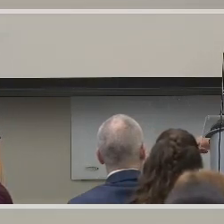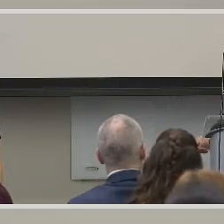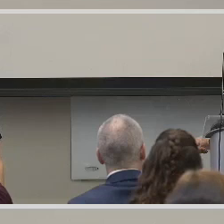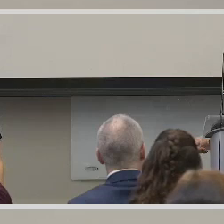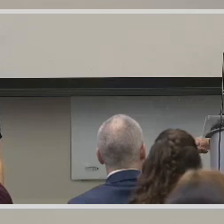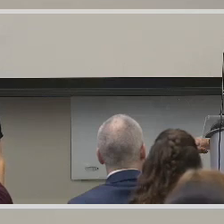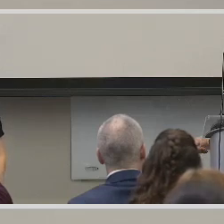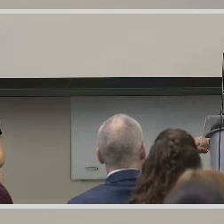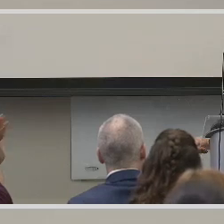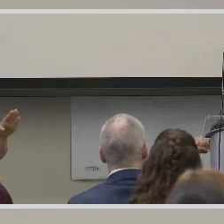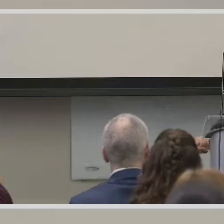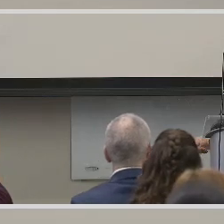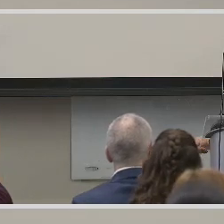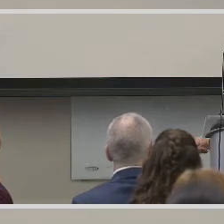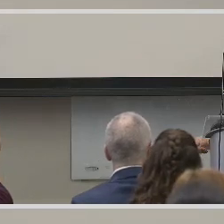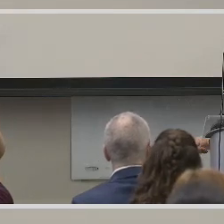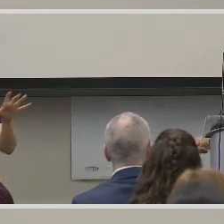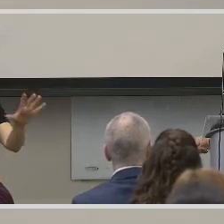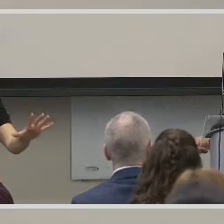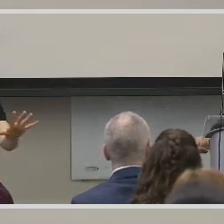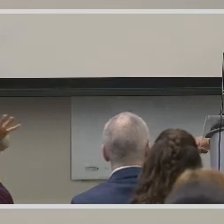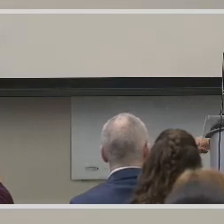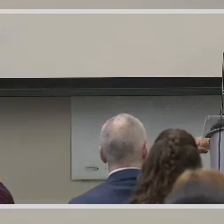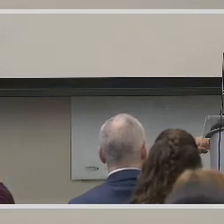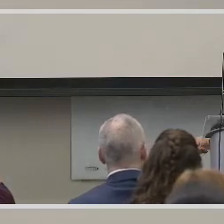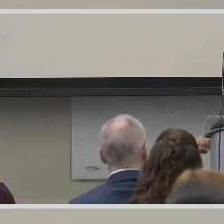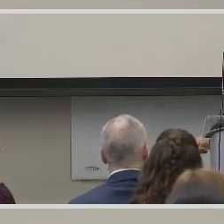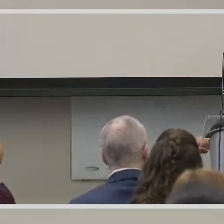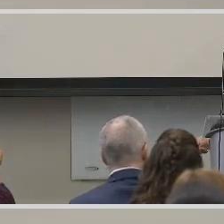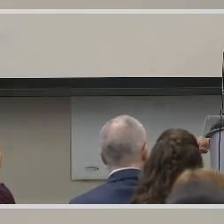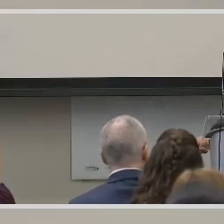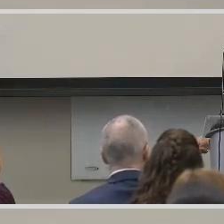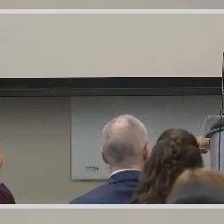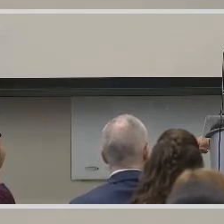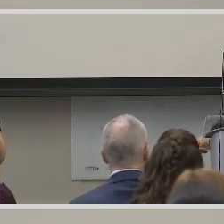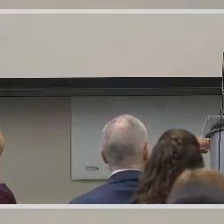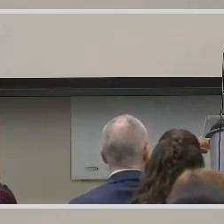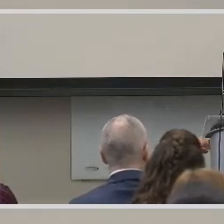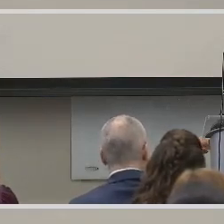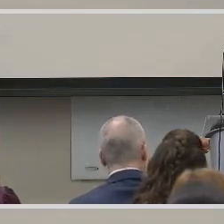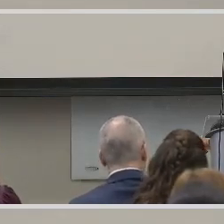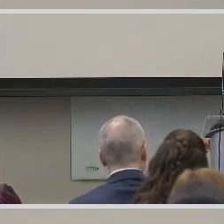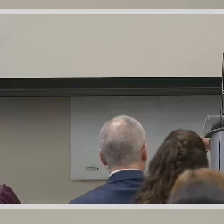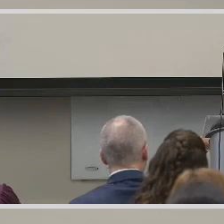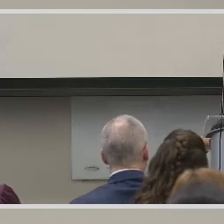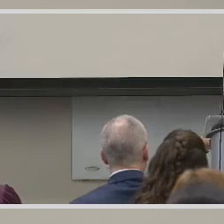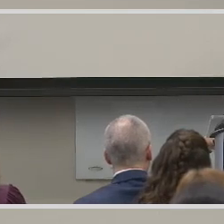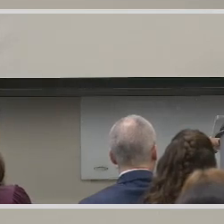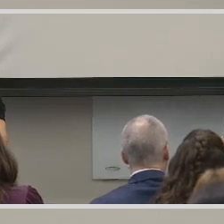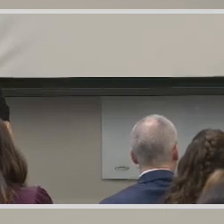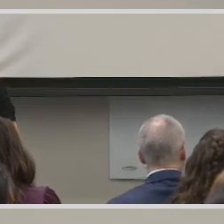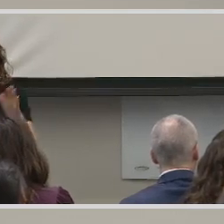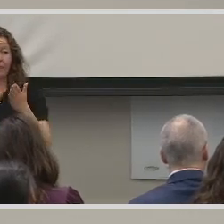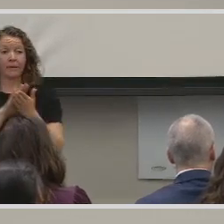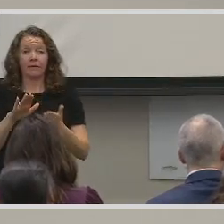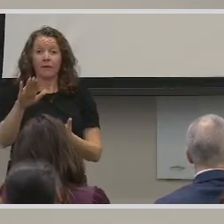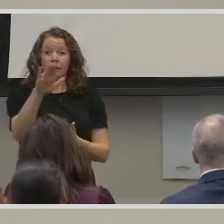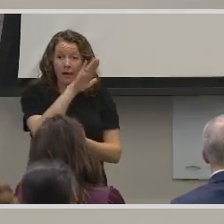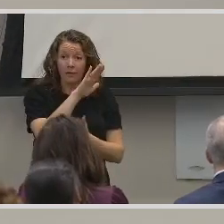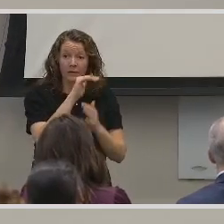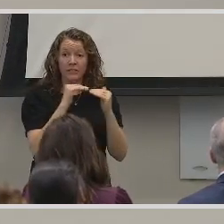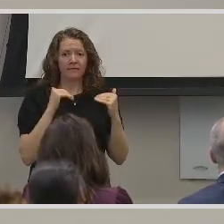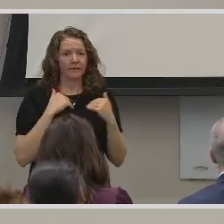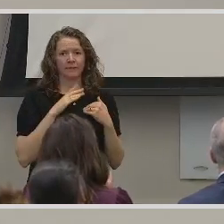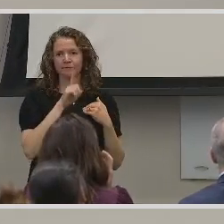too much behavior management, so I can do braces off if I teach the high school level. At the college level, I've never ever used my